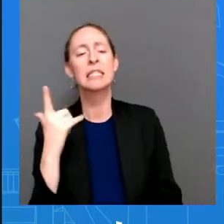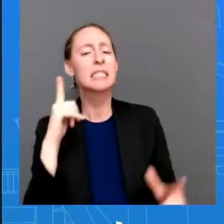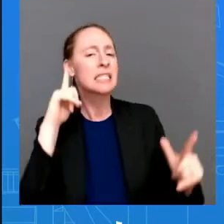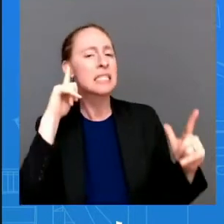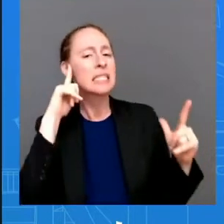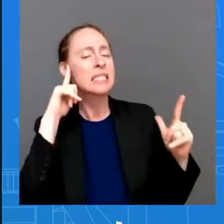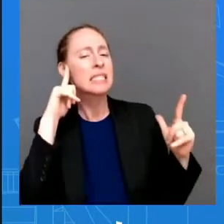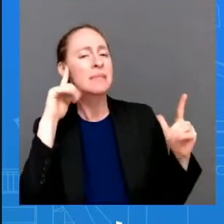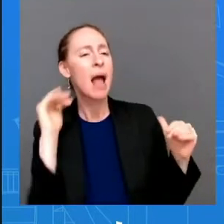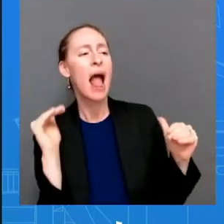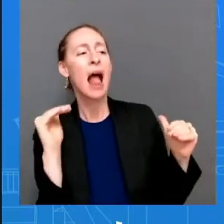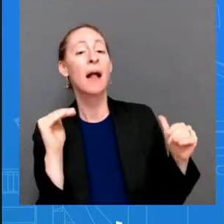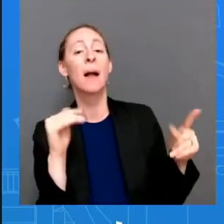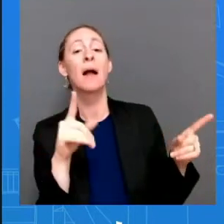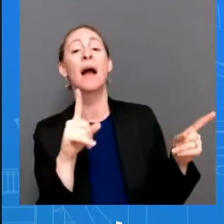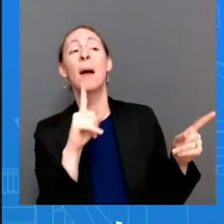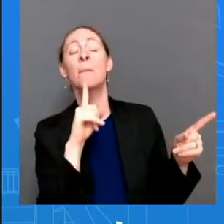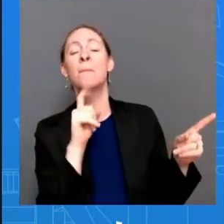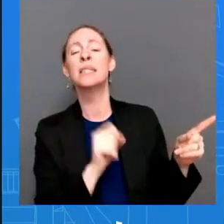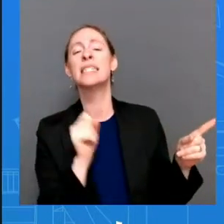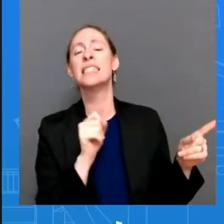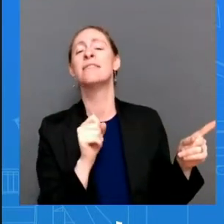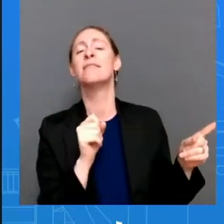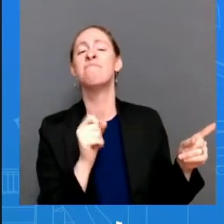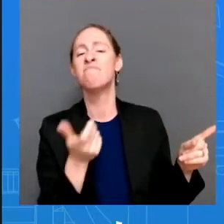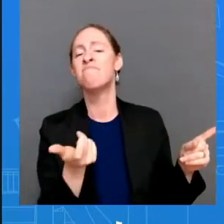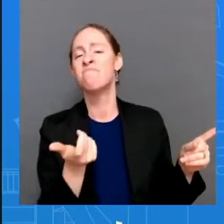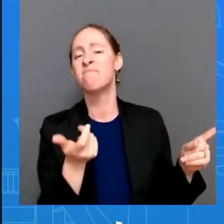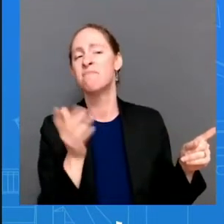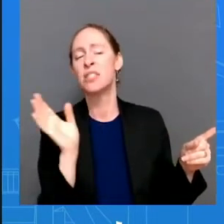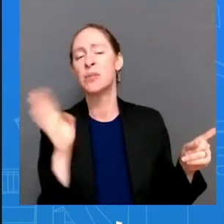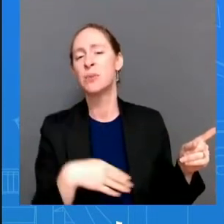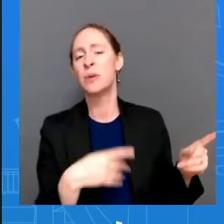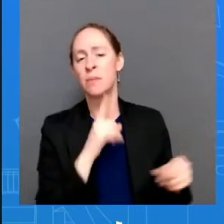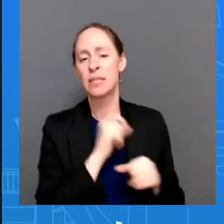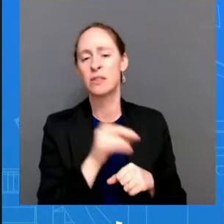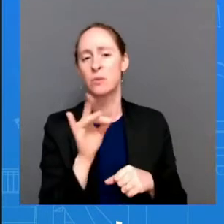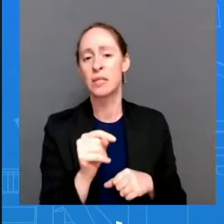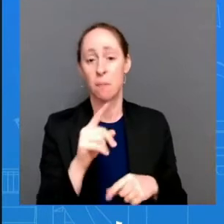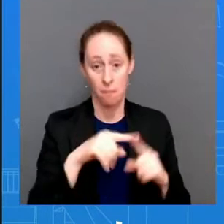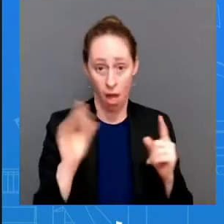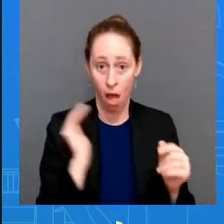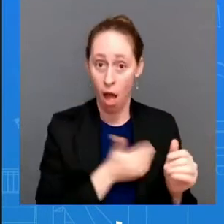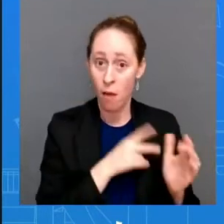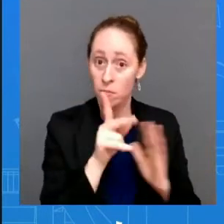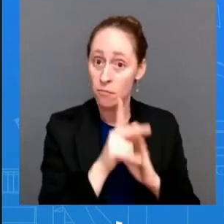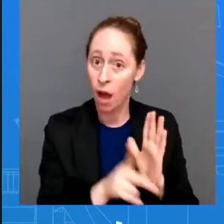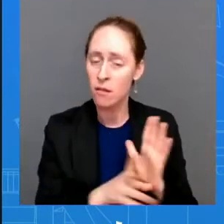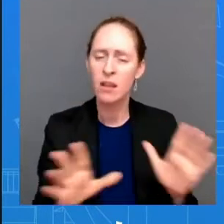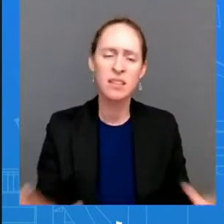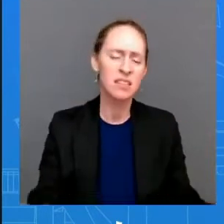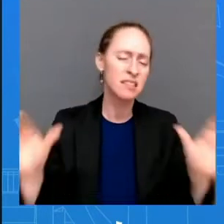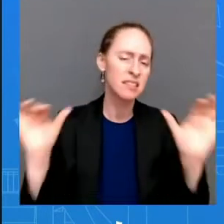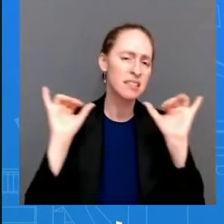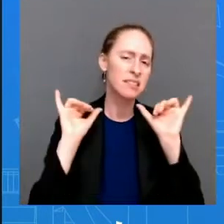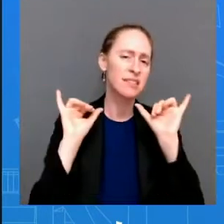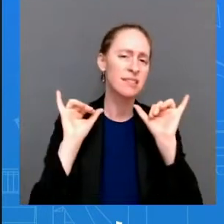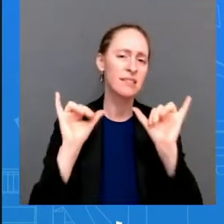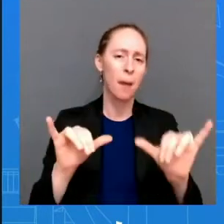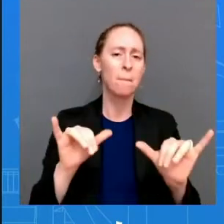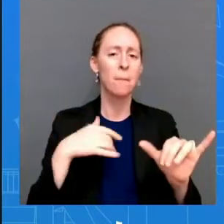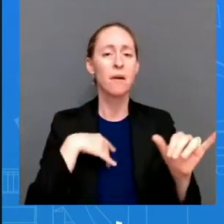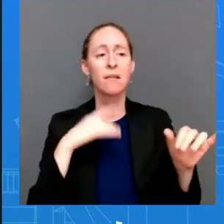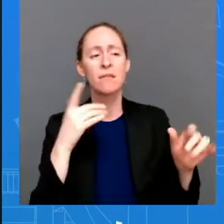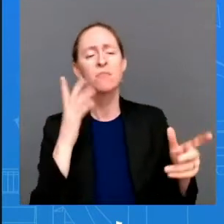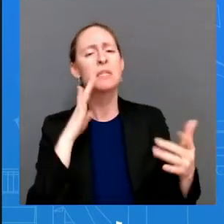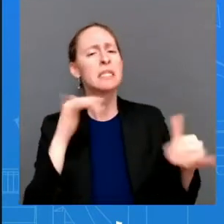again it doesn't change our policy uh we are going to monitor and uh and we will